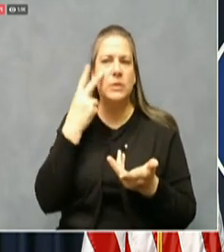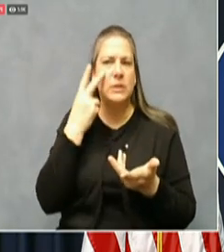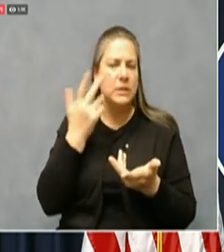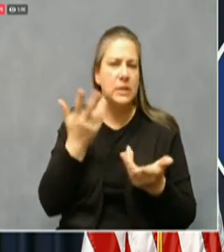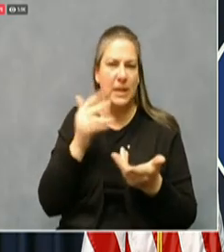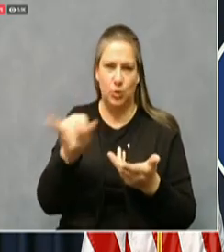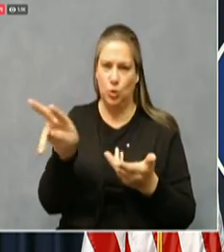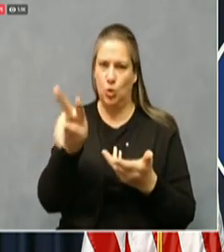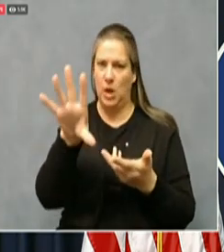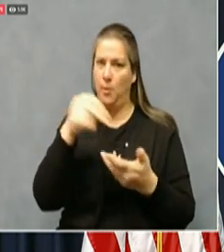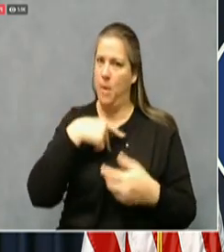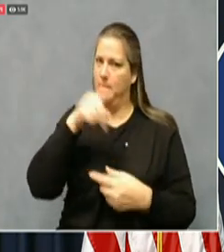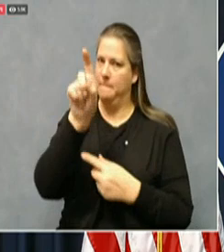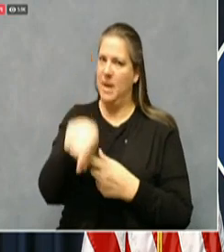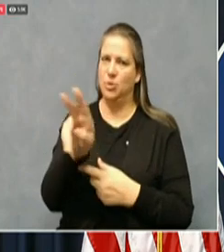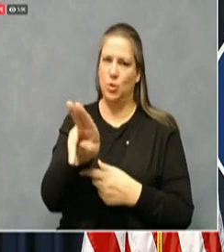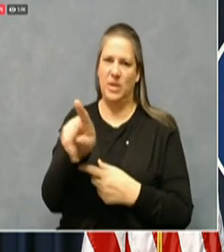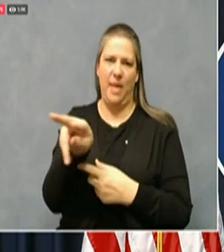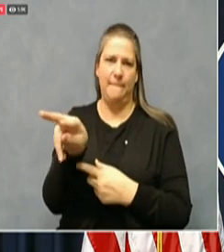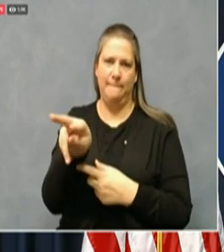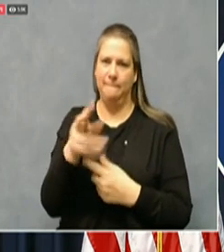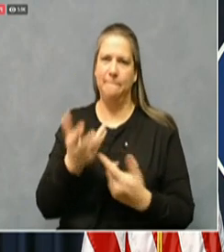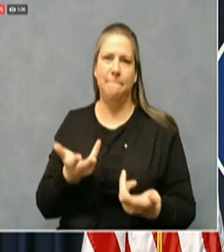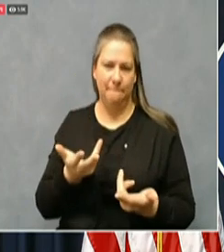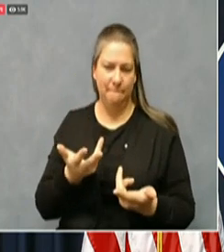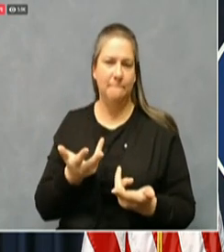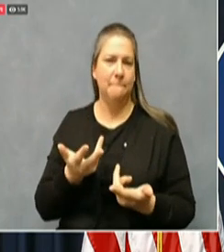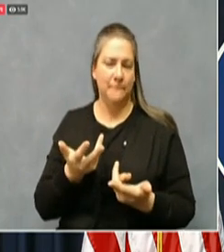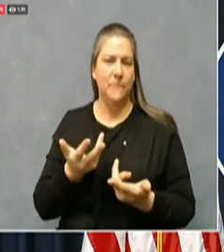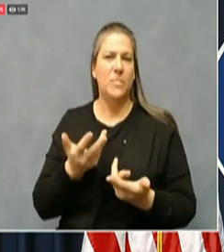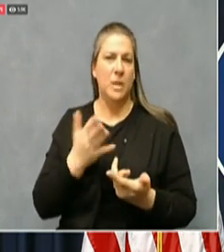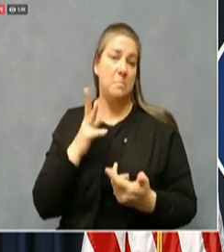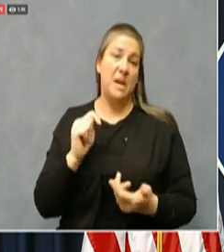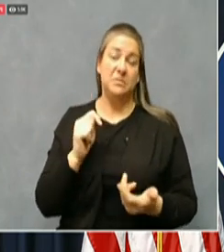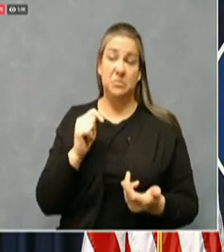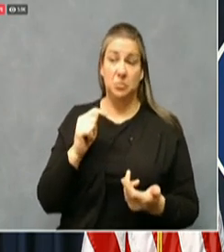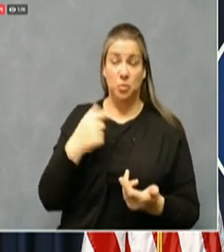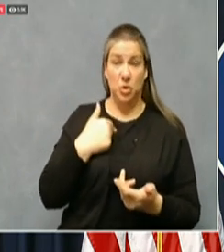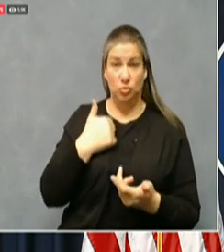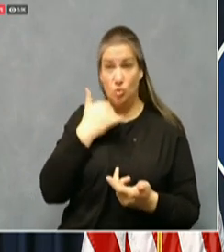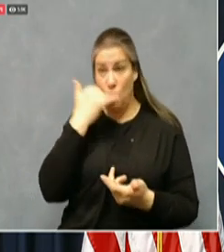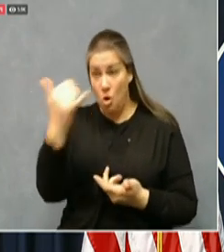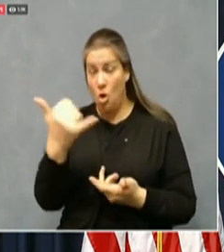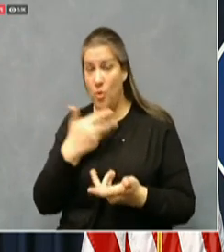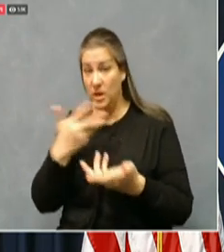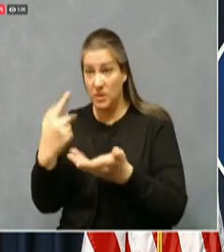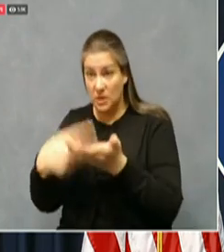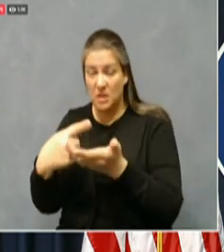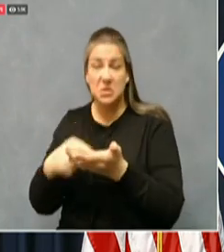use for this. But our our initial calls have been pretty good with them. James Pilcher.